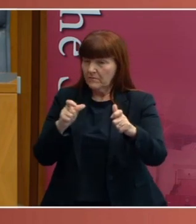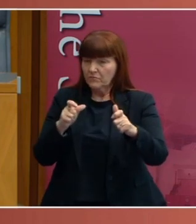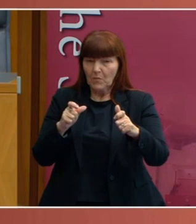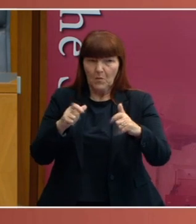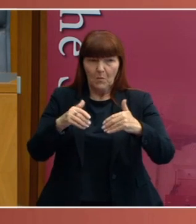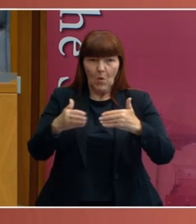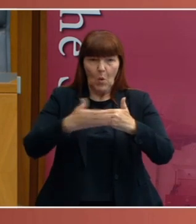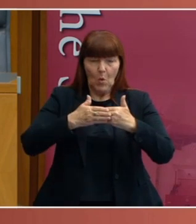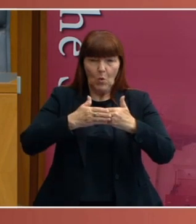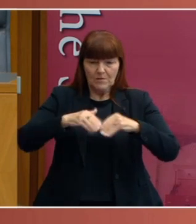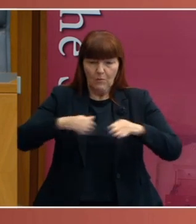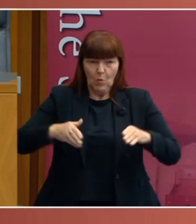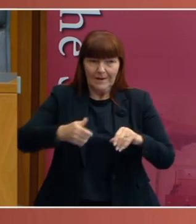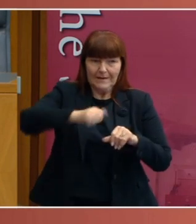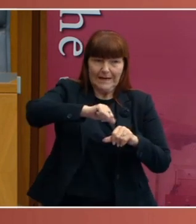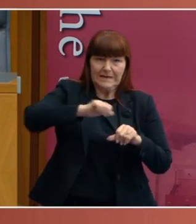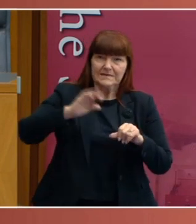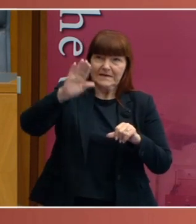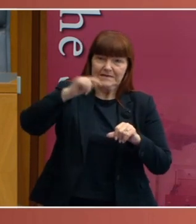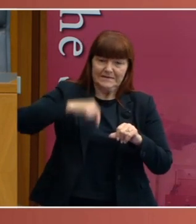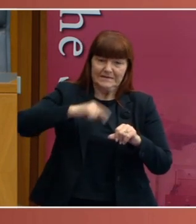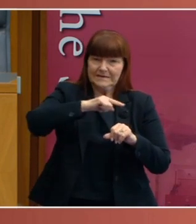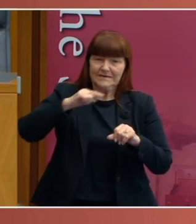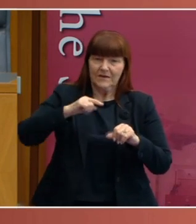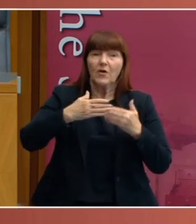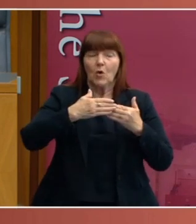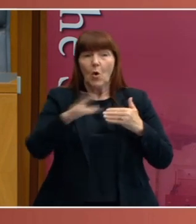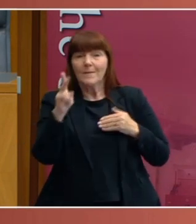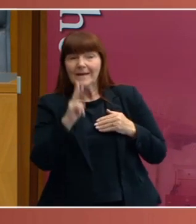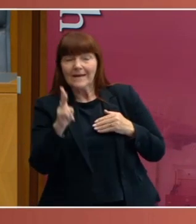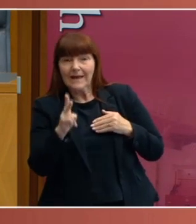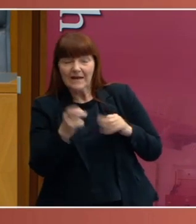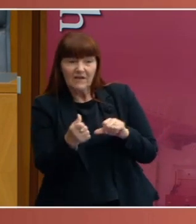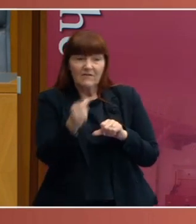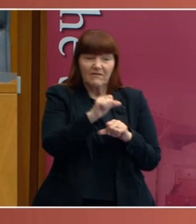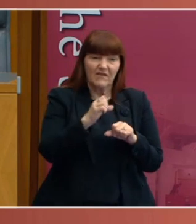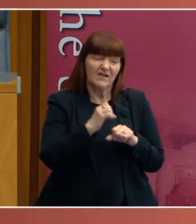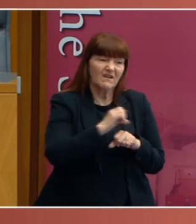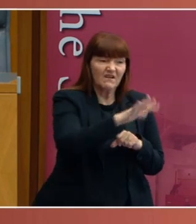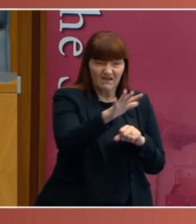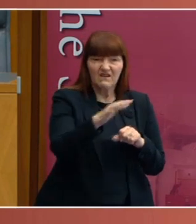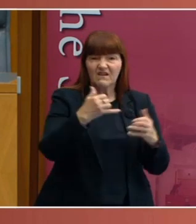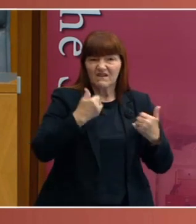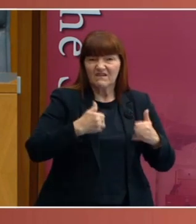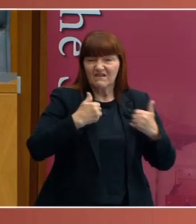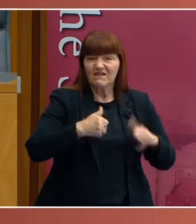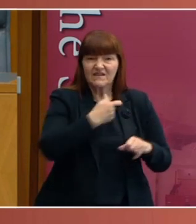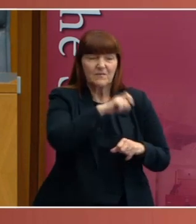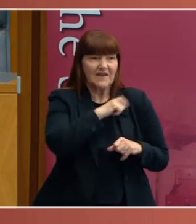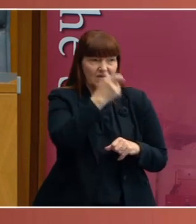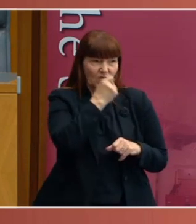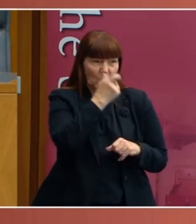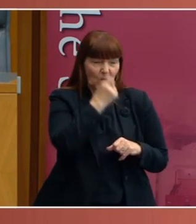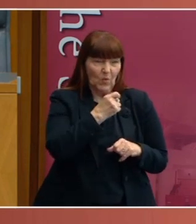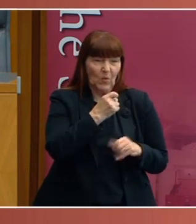borders to the neighbouring states and only reopening them when the neighbouring state was infected too. So, you know, once your border